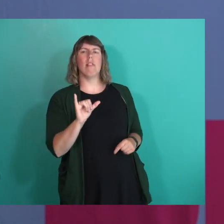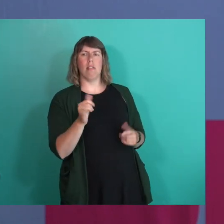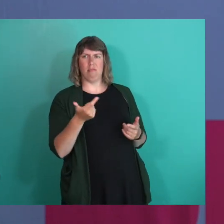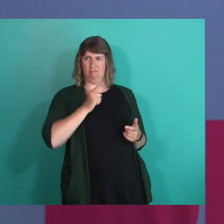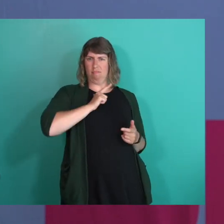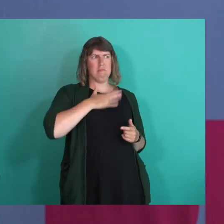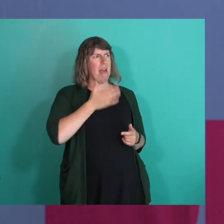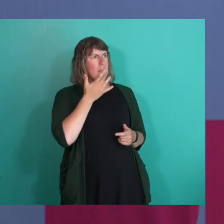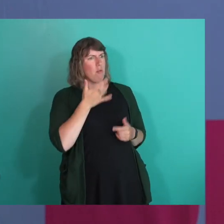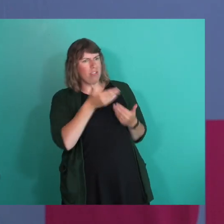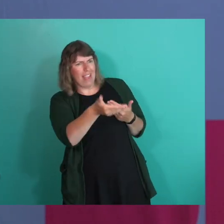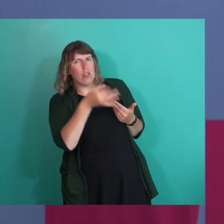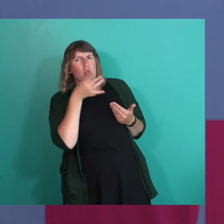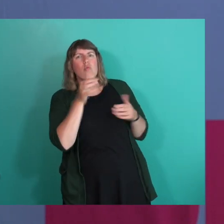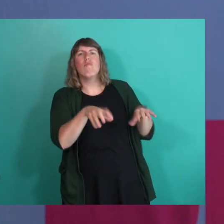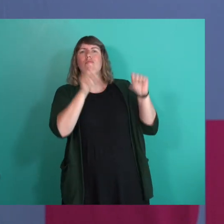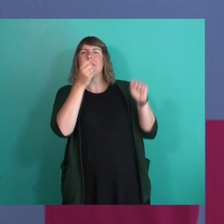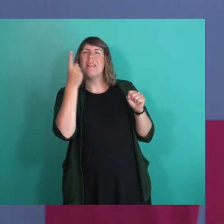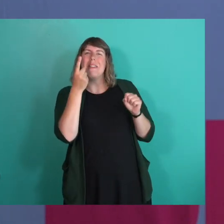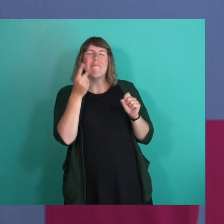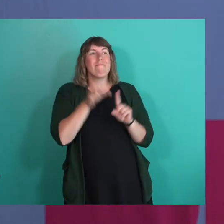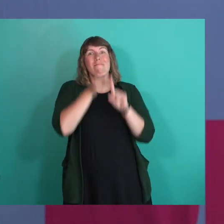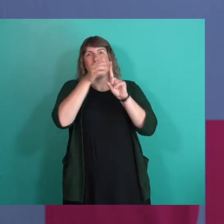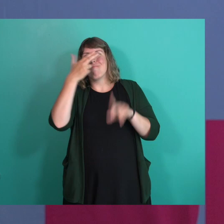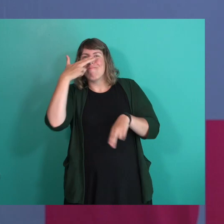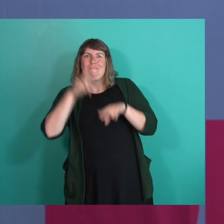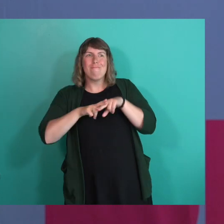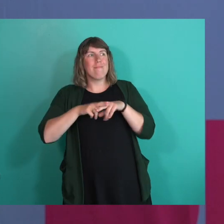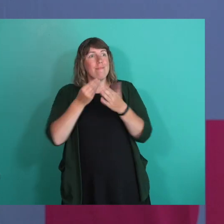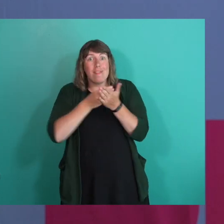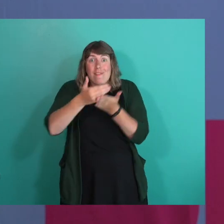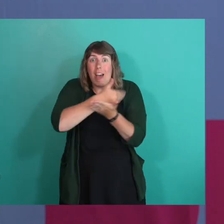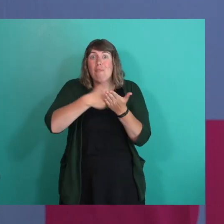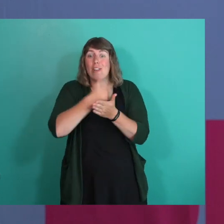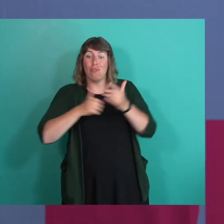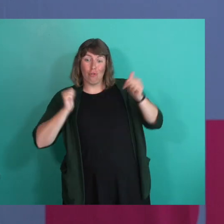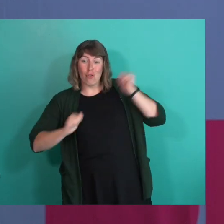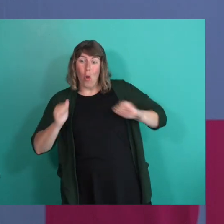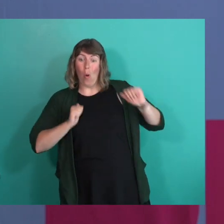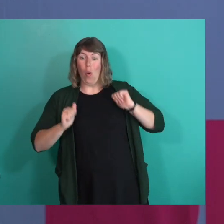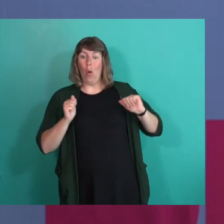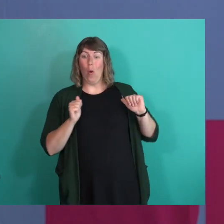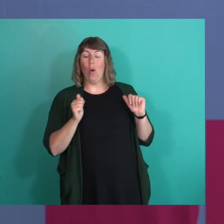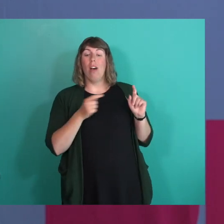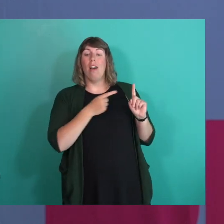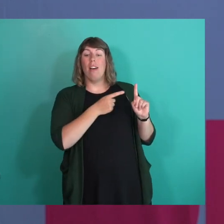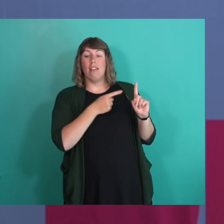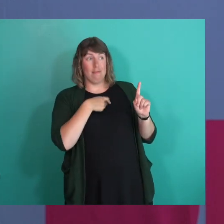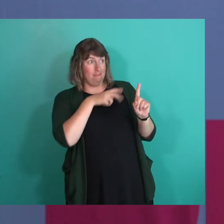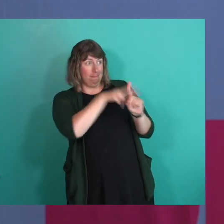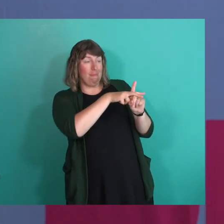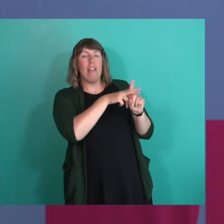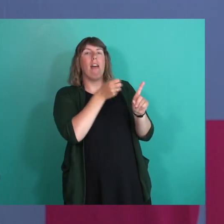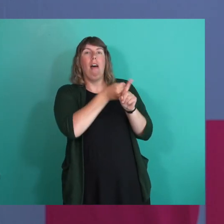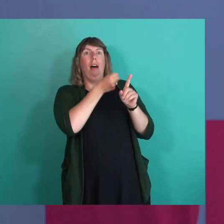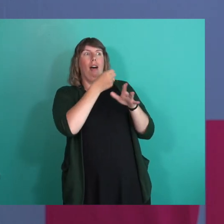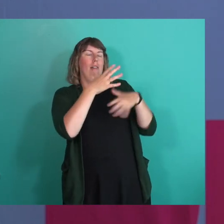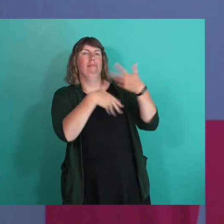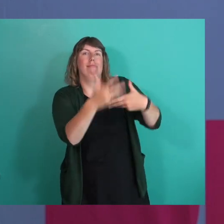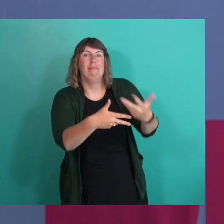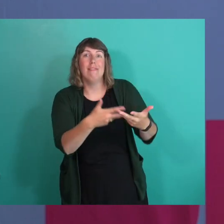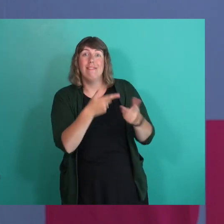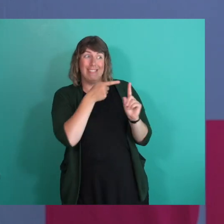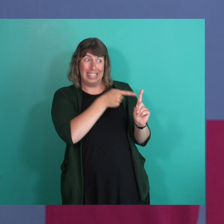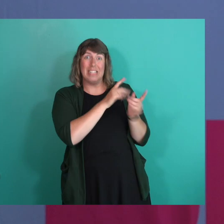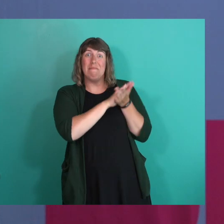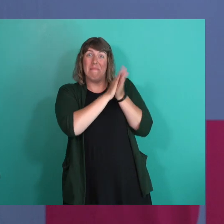heck, my birthday's coming up. I want to do something special. Like, let's do a fundraiser and have a little show. And that kind of by accident turned out